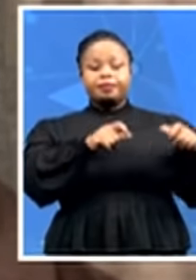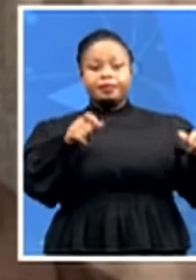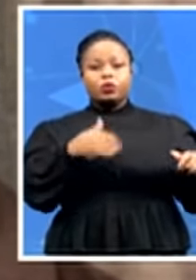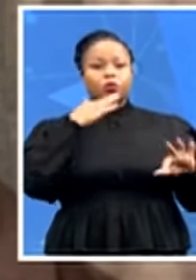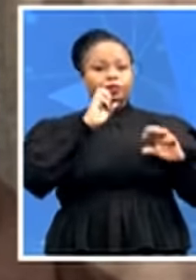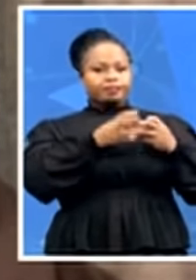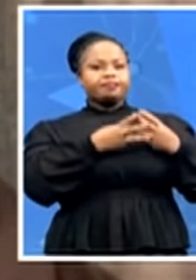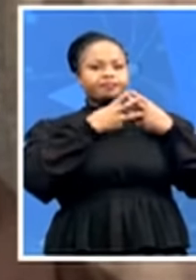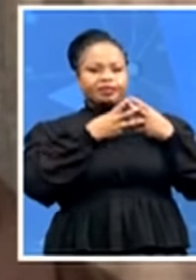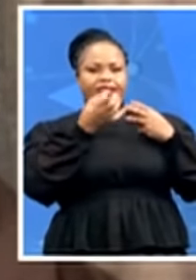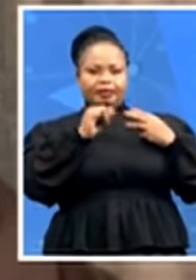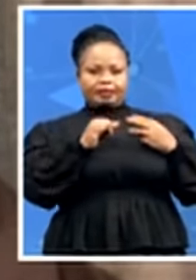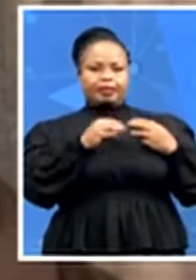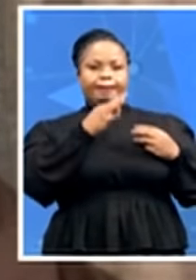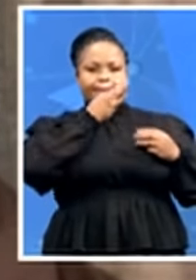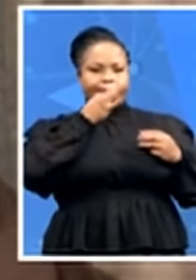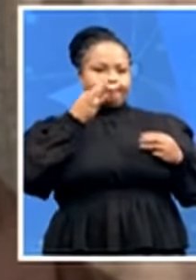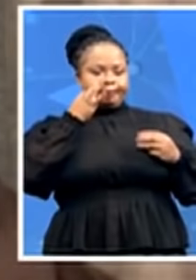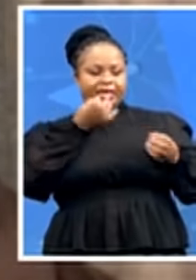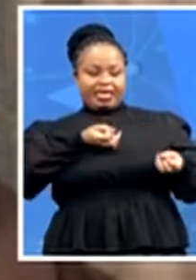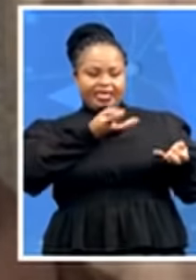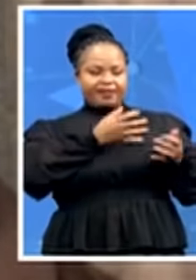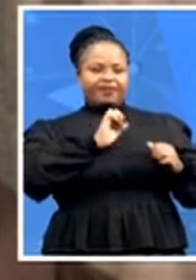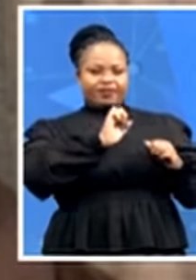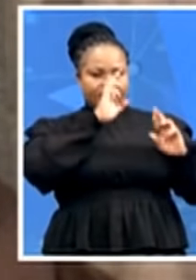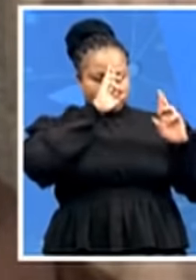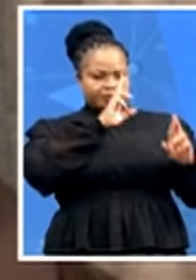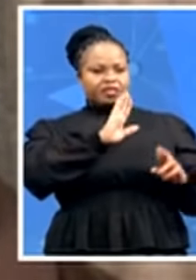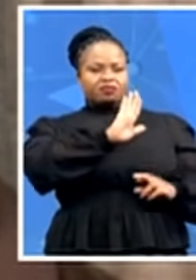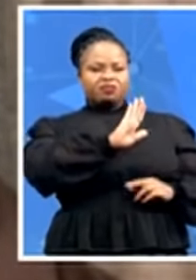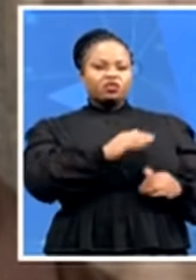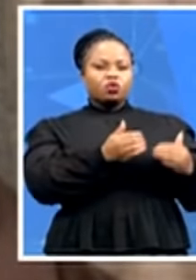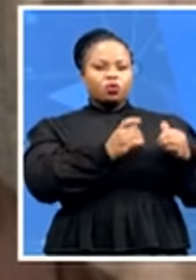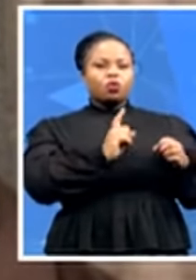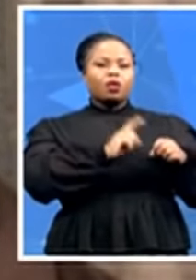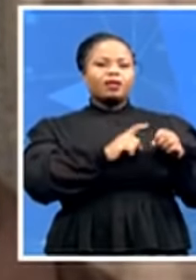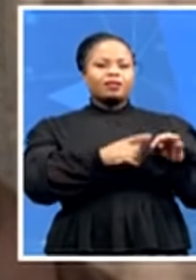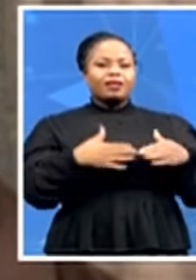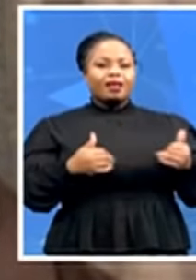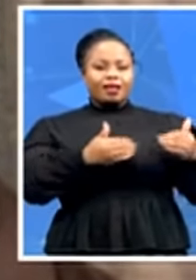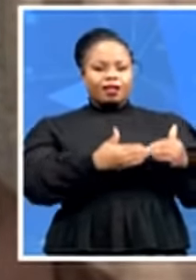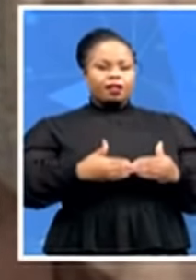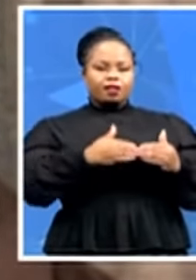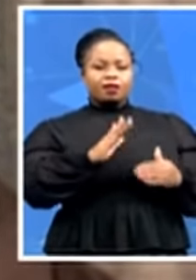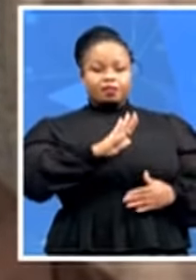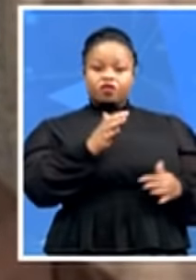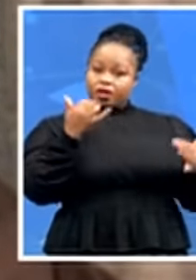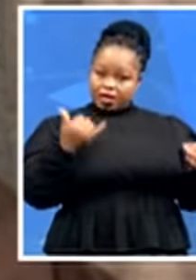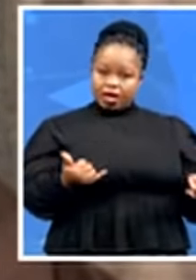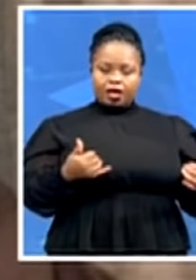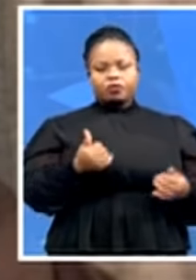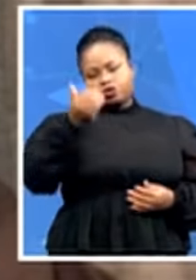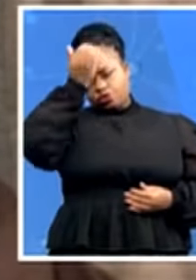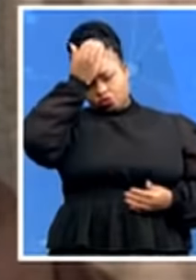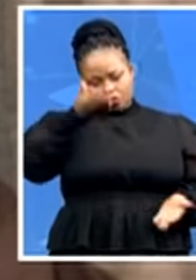given quality health care. So at this stage, Mr. Zuma must be afforded the same handstand if a decision